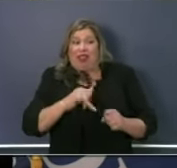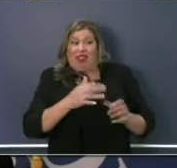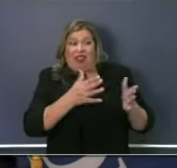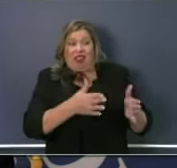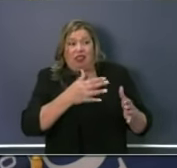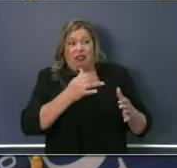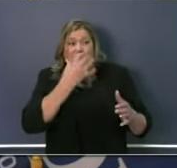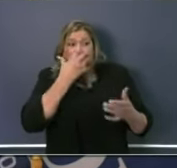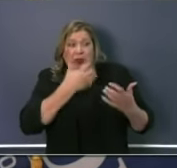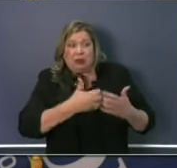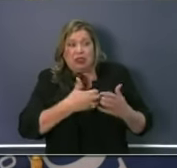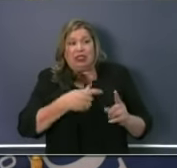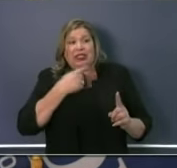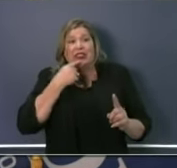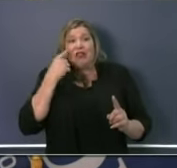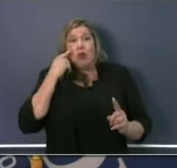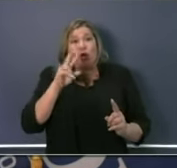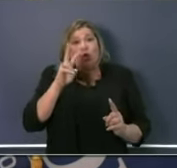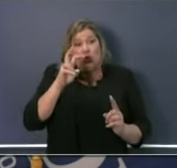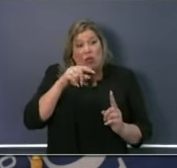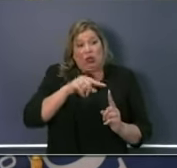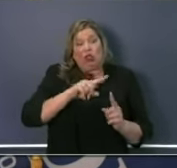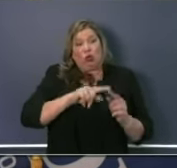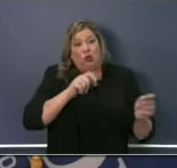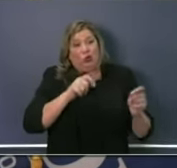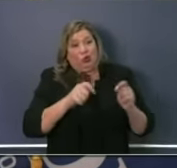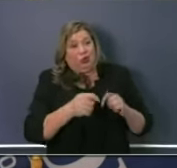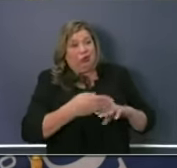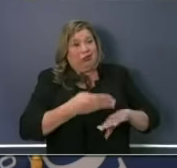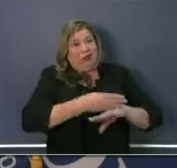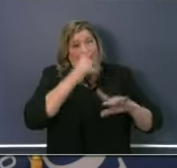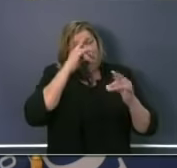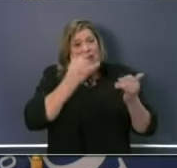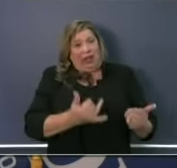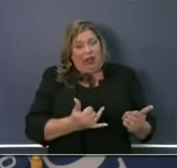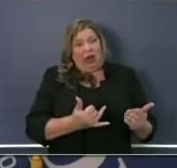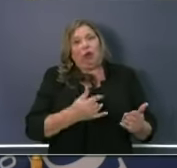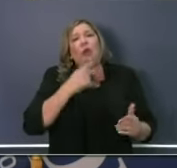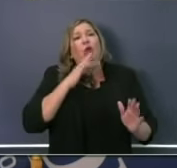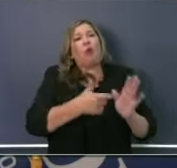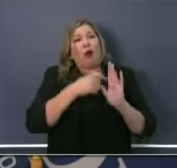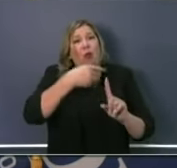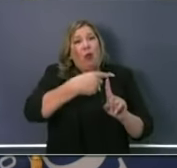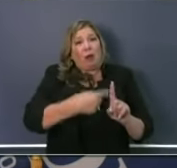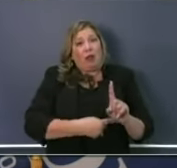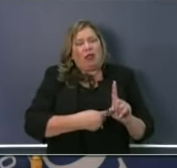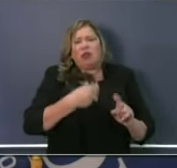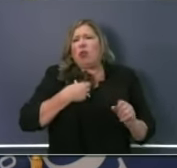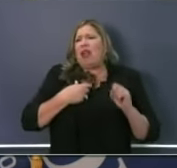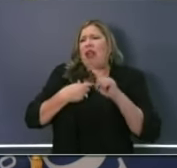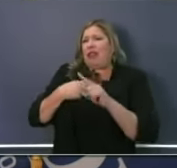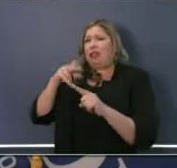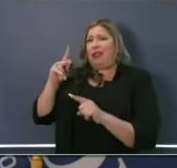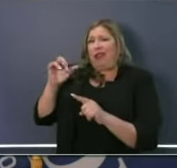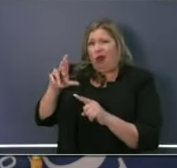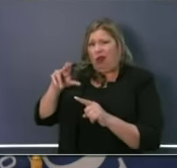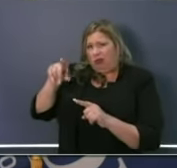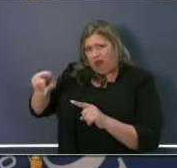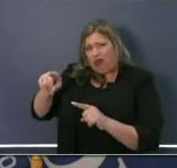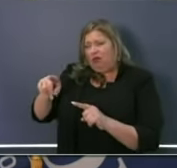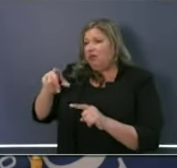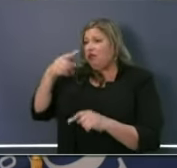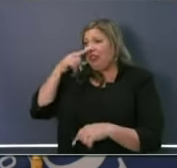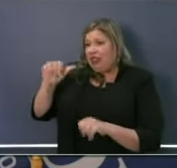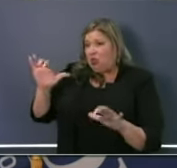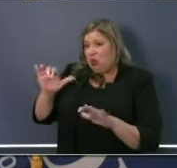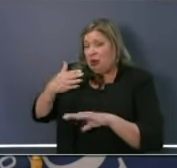repurpose about 200 of them is going to take a month. We challenge you to do more and do better. And so KR sent me a photo today,